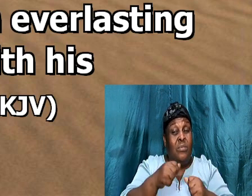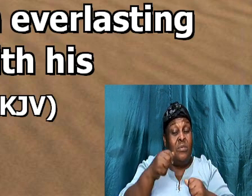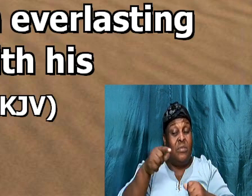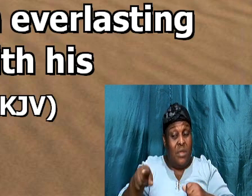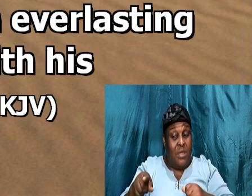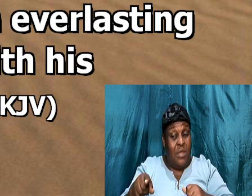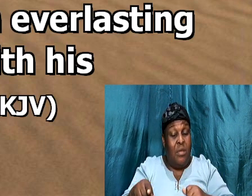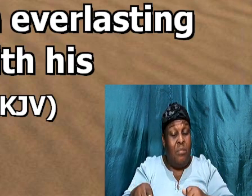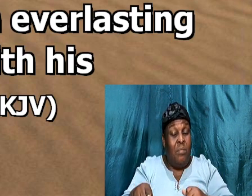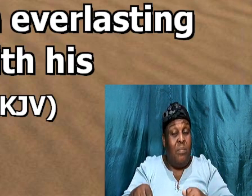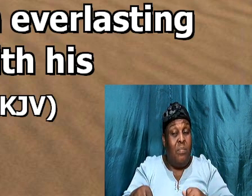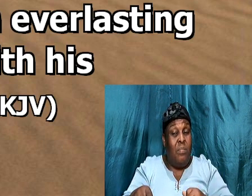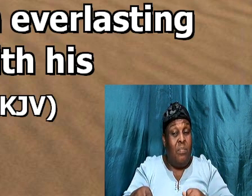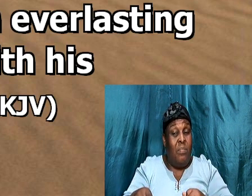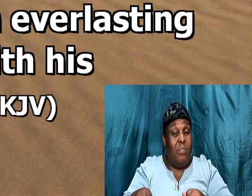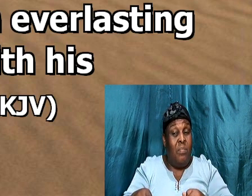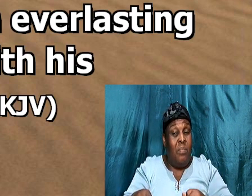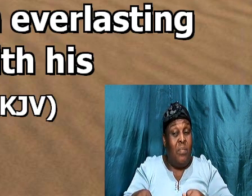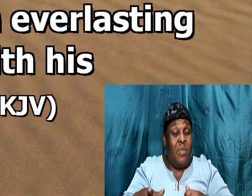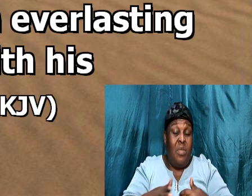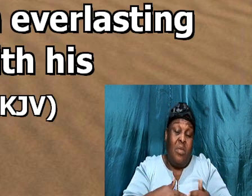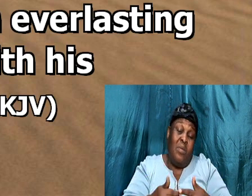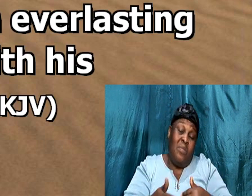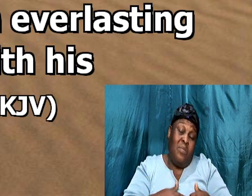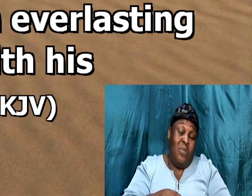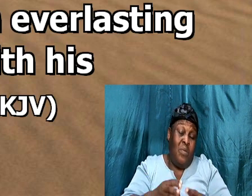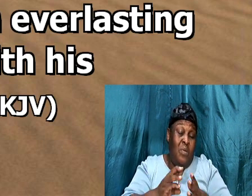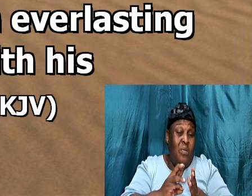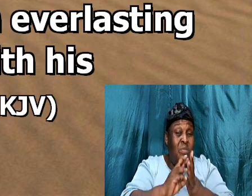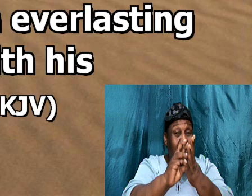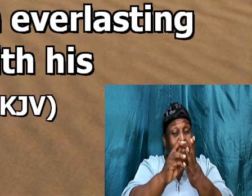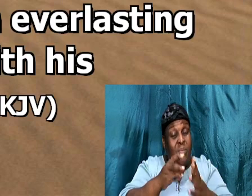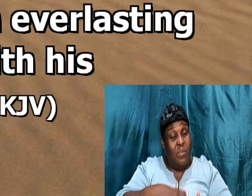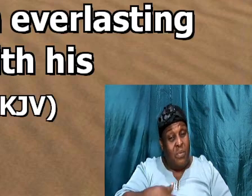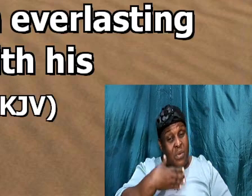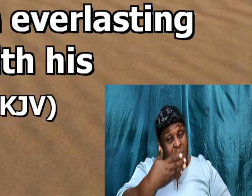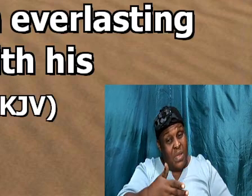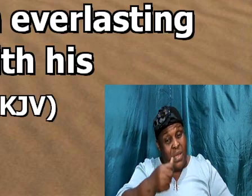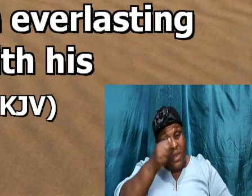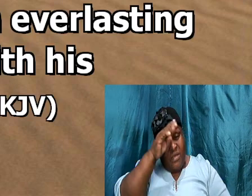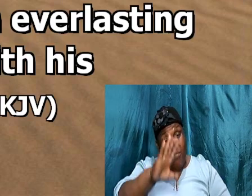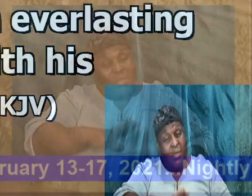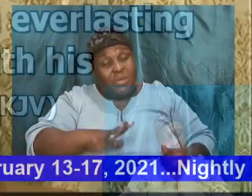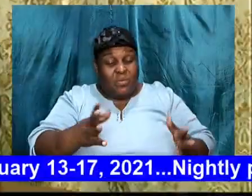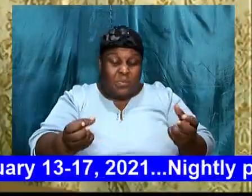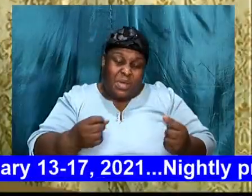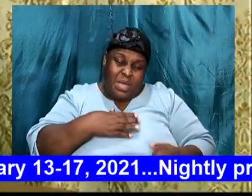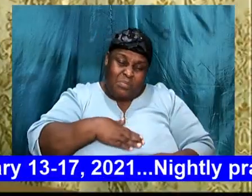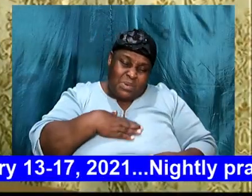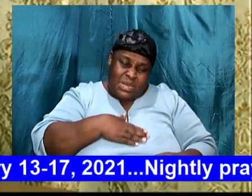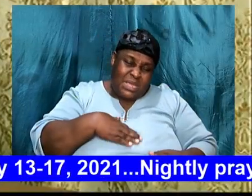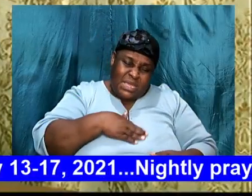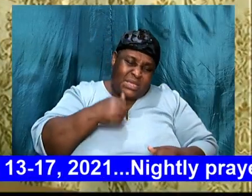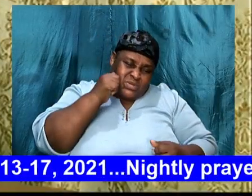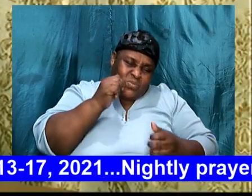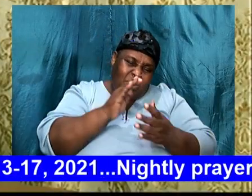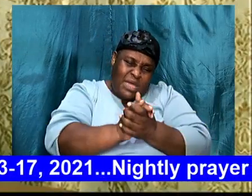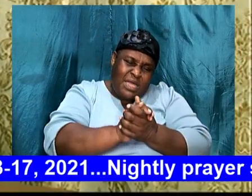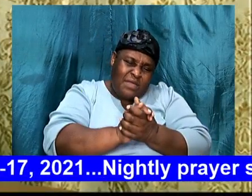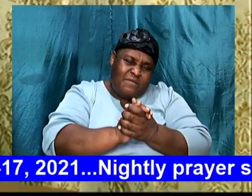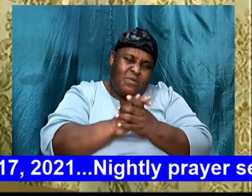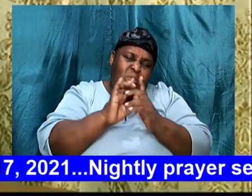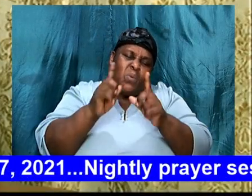So, though, the will of man, wanting to please himself, wanting to please his wife, went in,